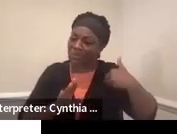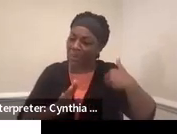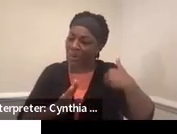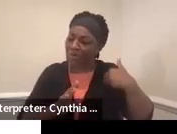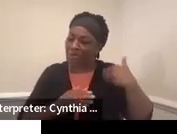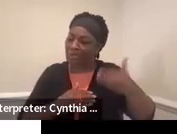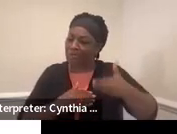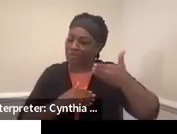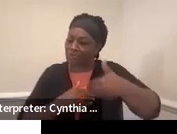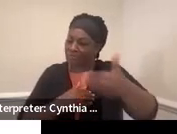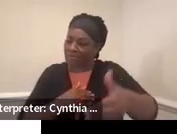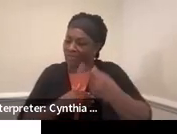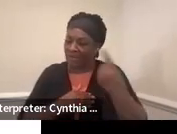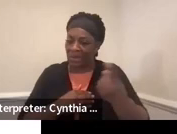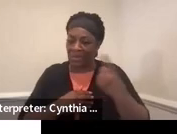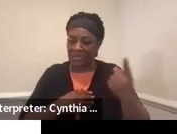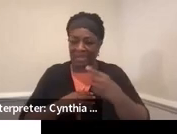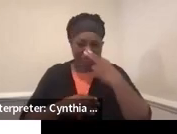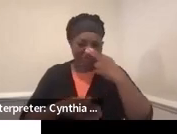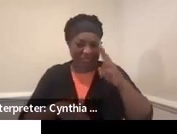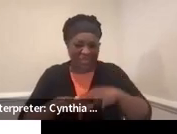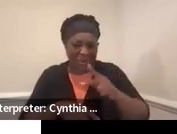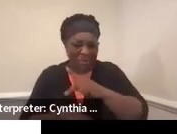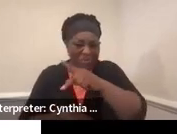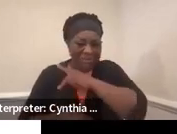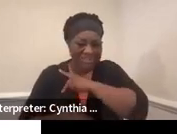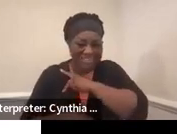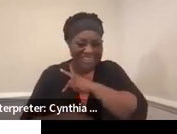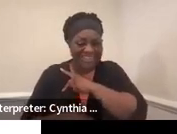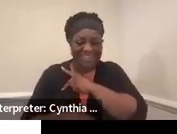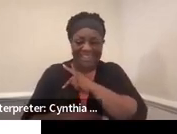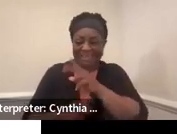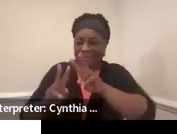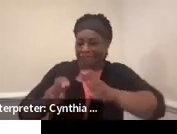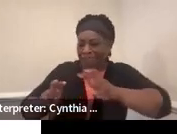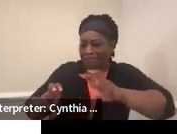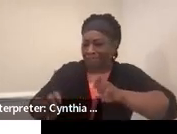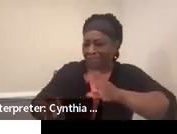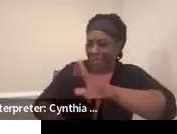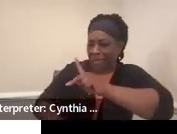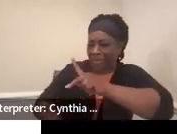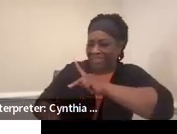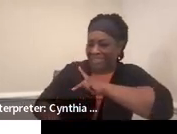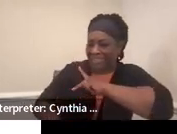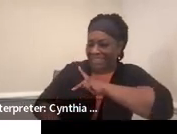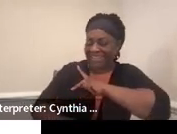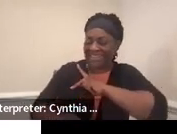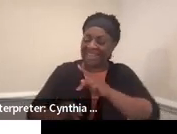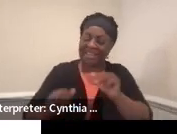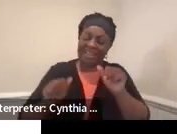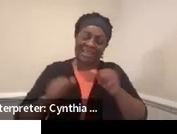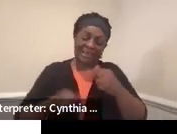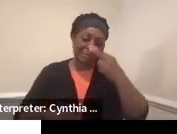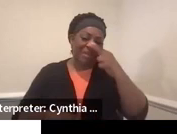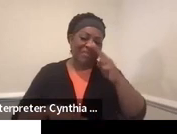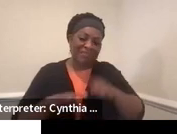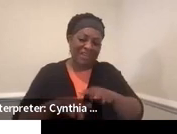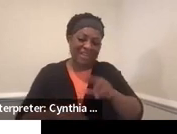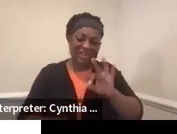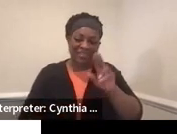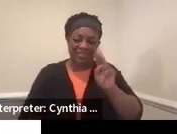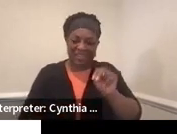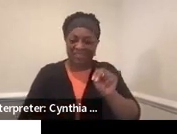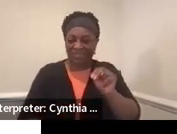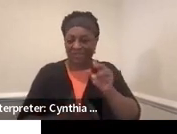years, and they always had a lot of fun with that piece, you know? So this stuff can be really fun for the students,